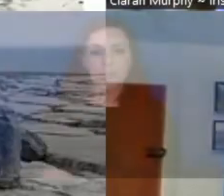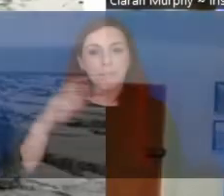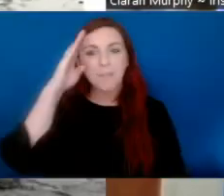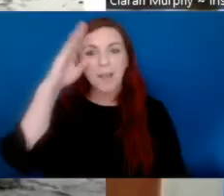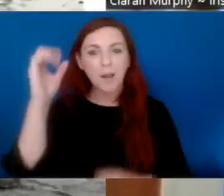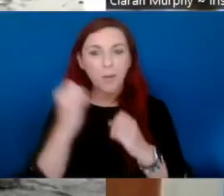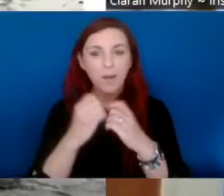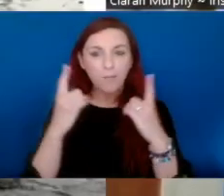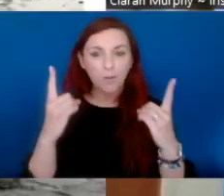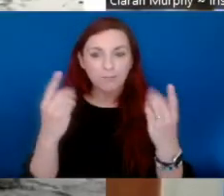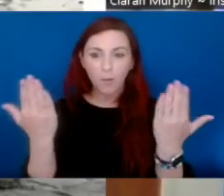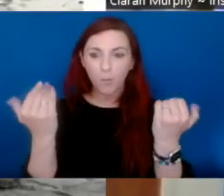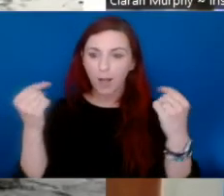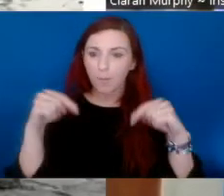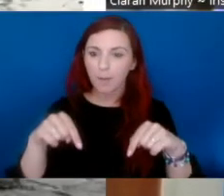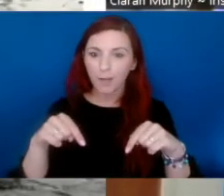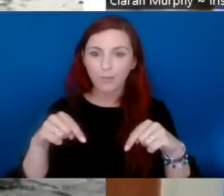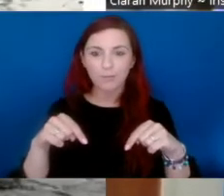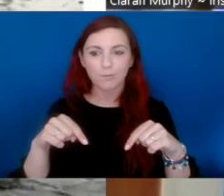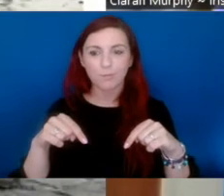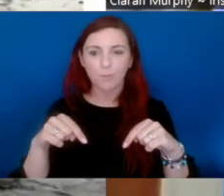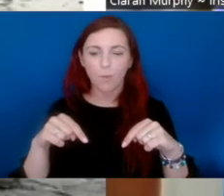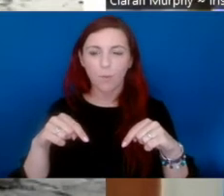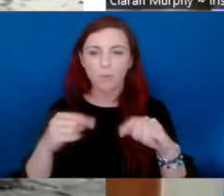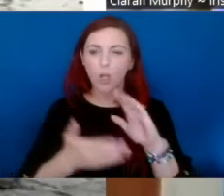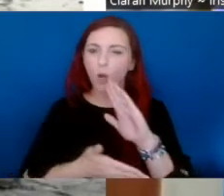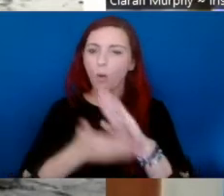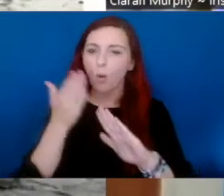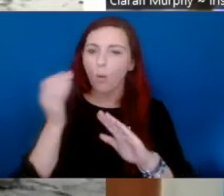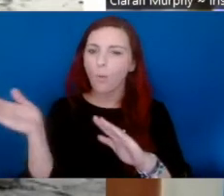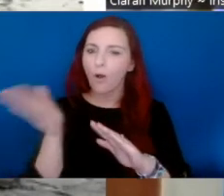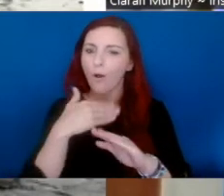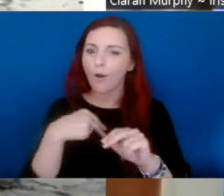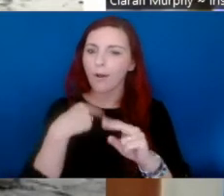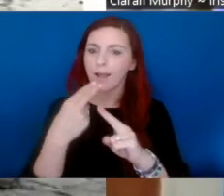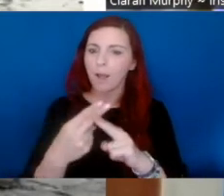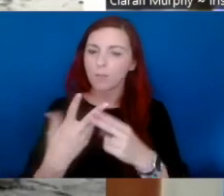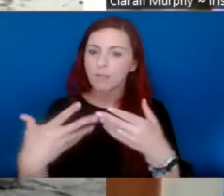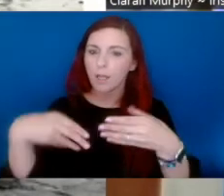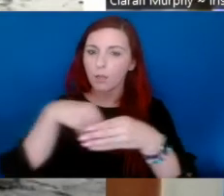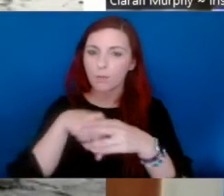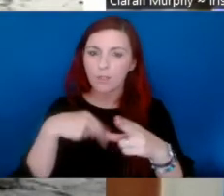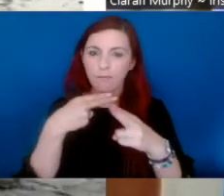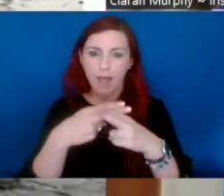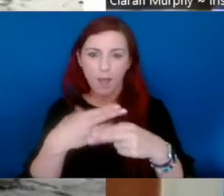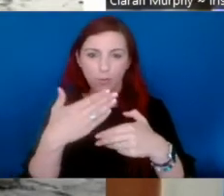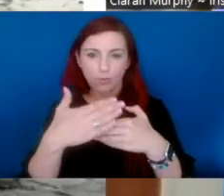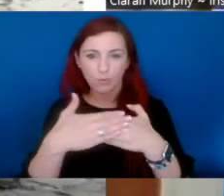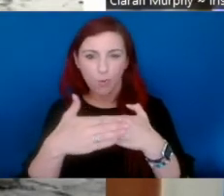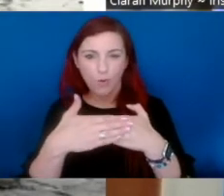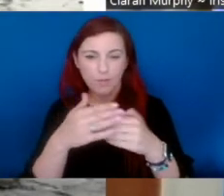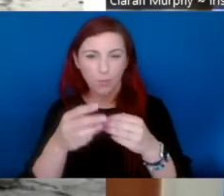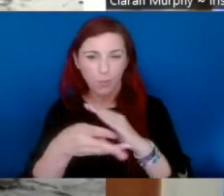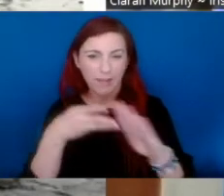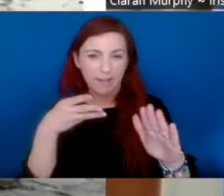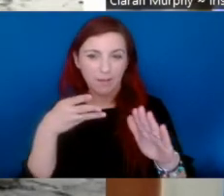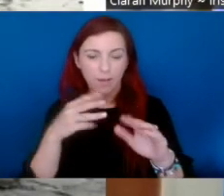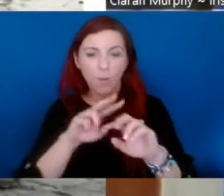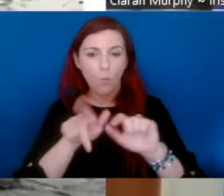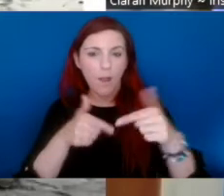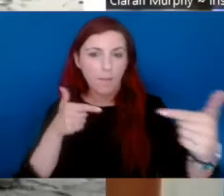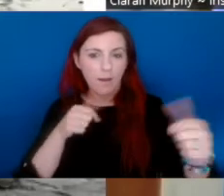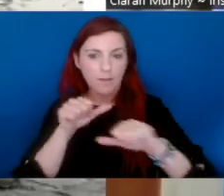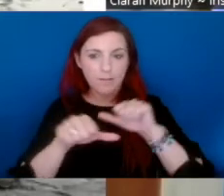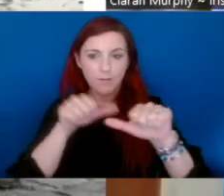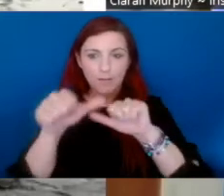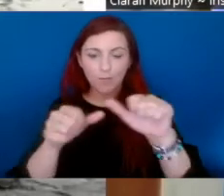Hello everyone and welcome to the Go All Out Inclusive Outdoors Week webinar series. We're delighted to